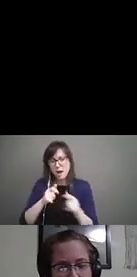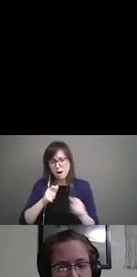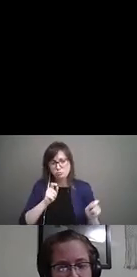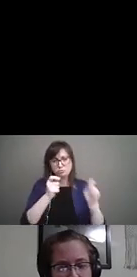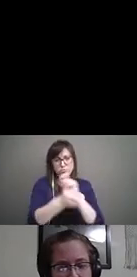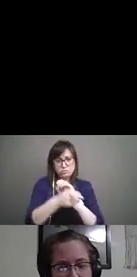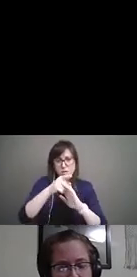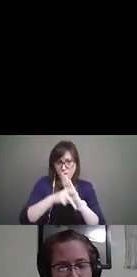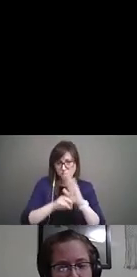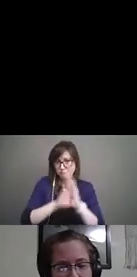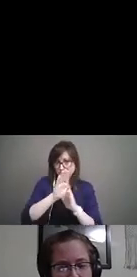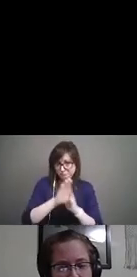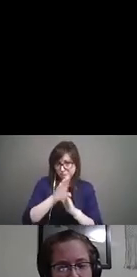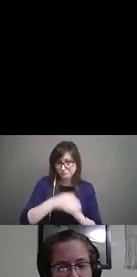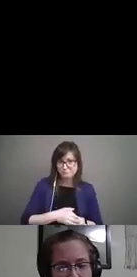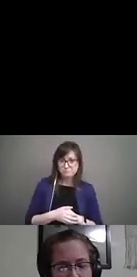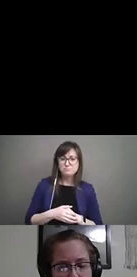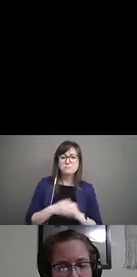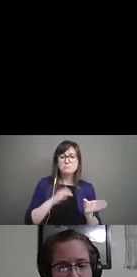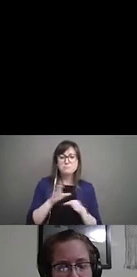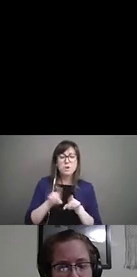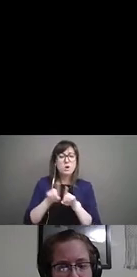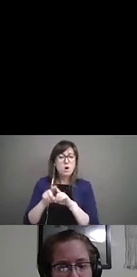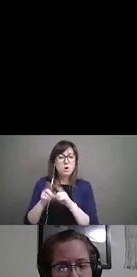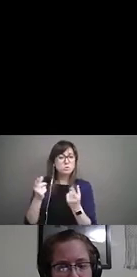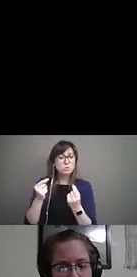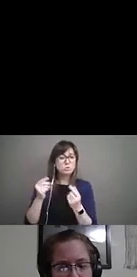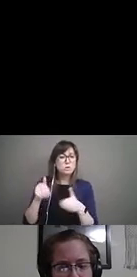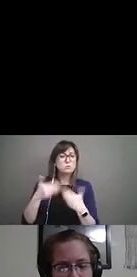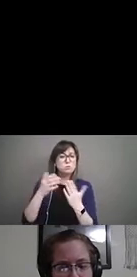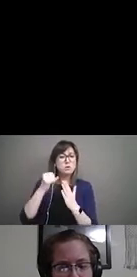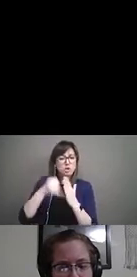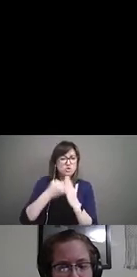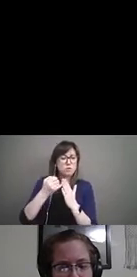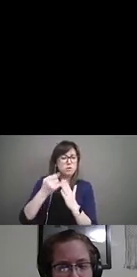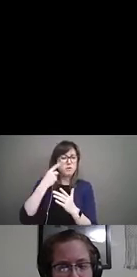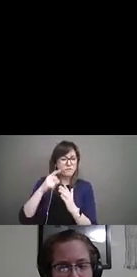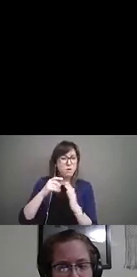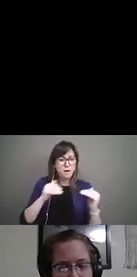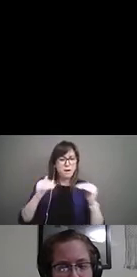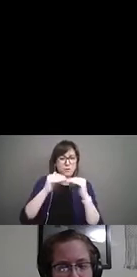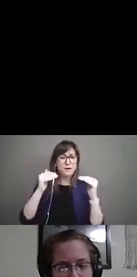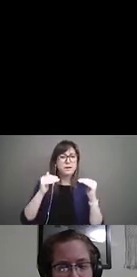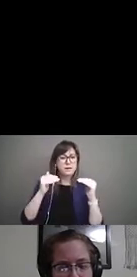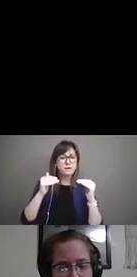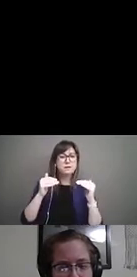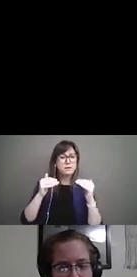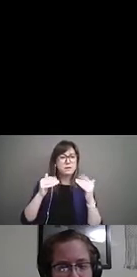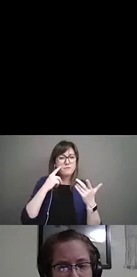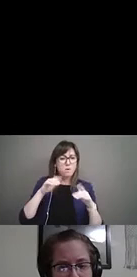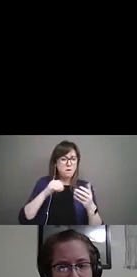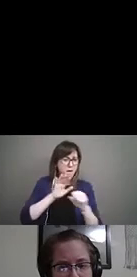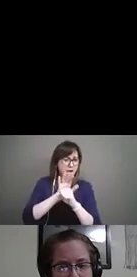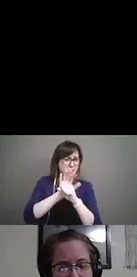And lastly, we are launching a journal for equity in the sector to build up first voice advocacy capacity in Canada.